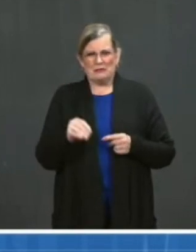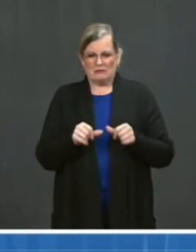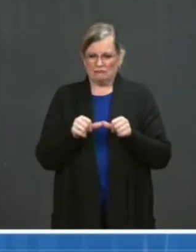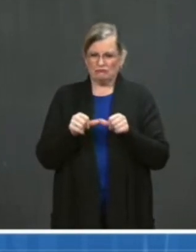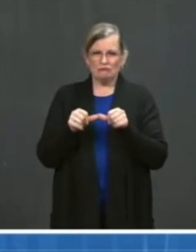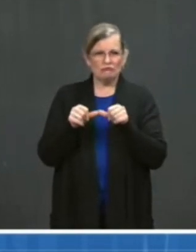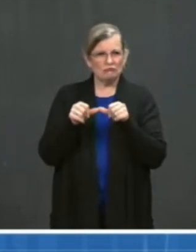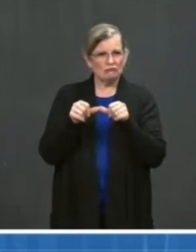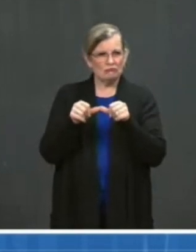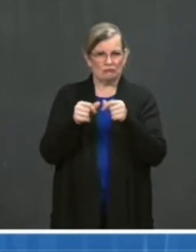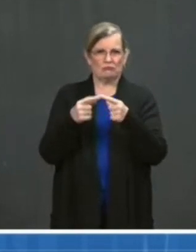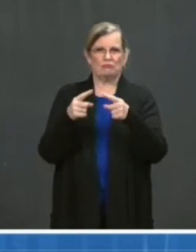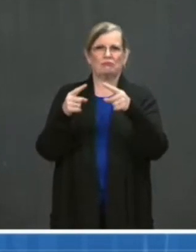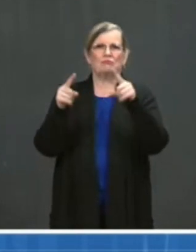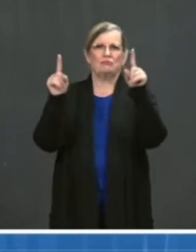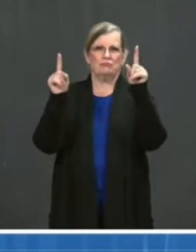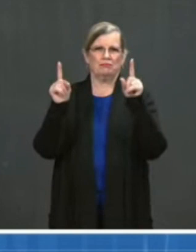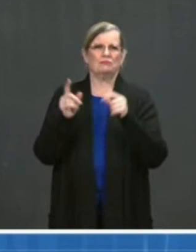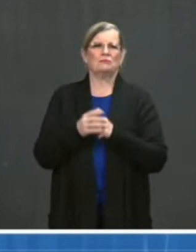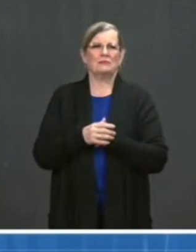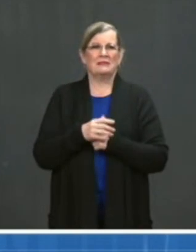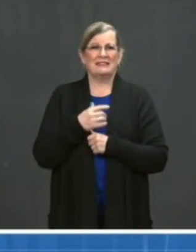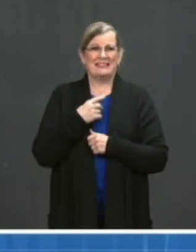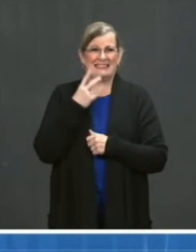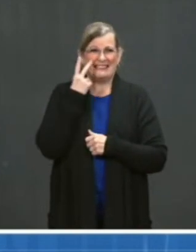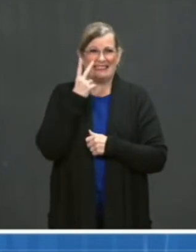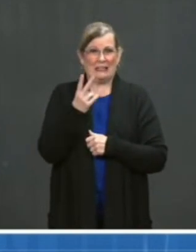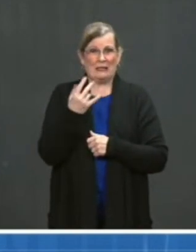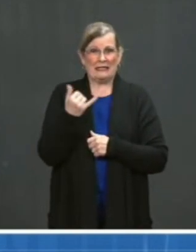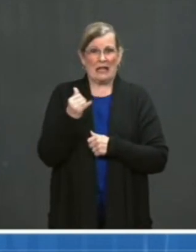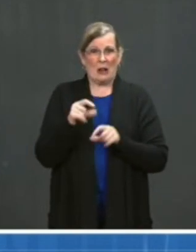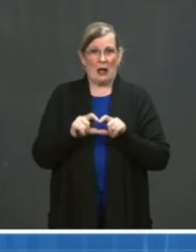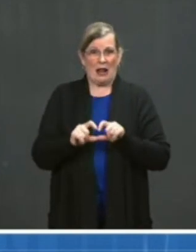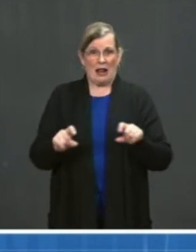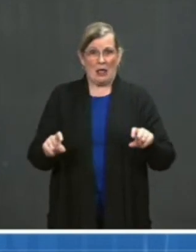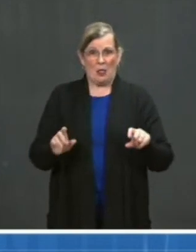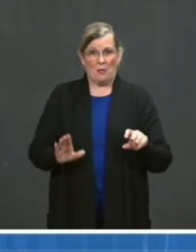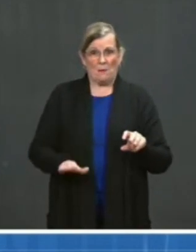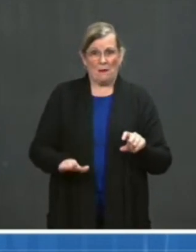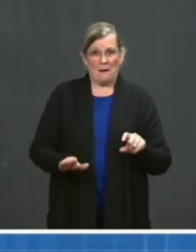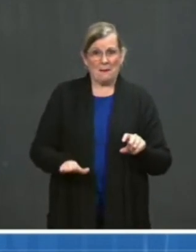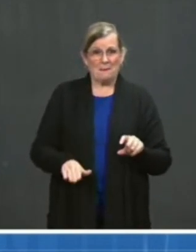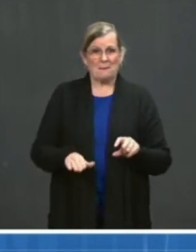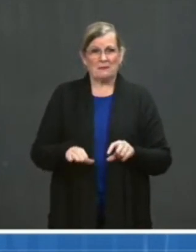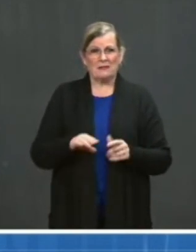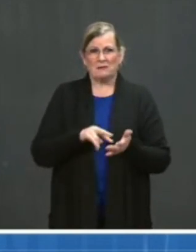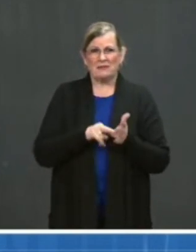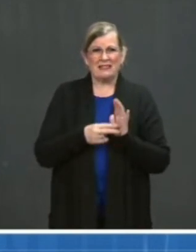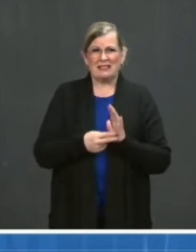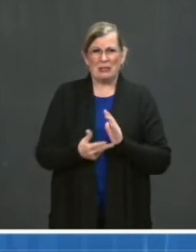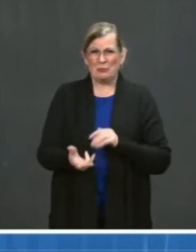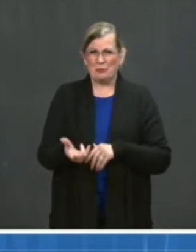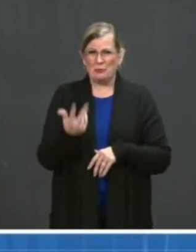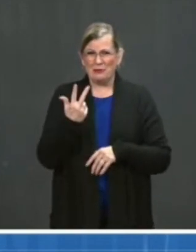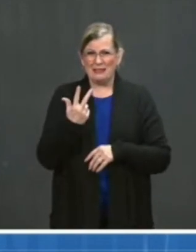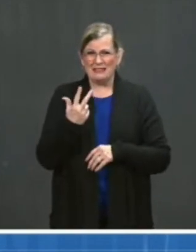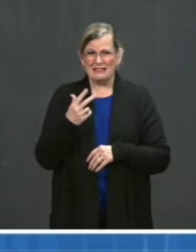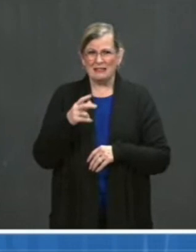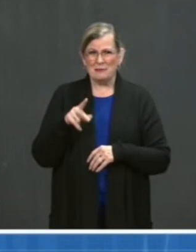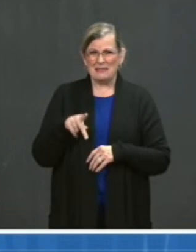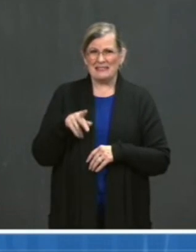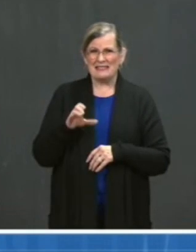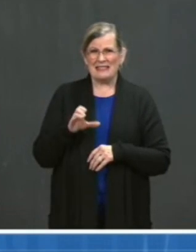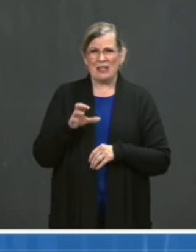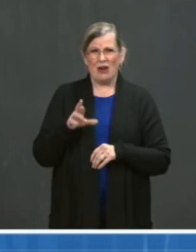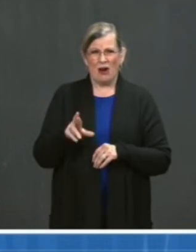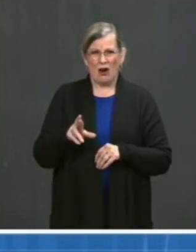yellow highlighted on the bottom of the slide, there were only three PCR-confirmed infections that occurred in almost